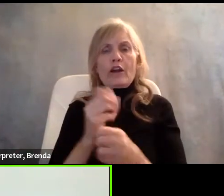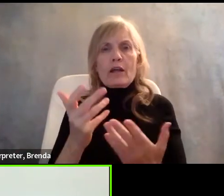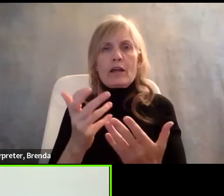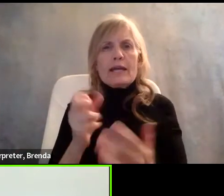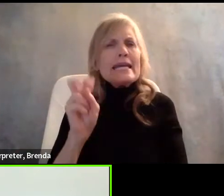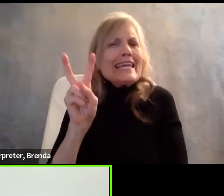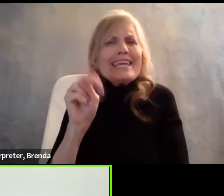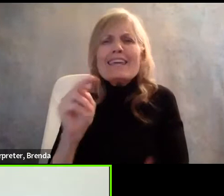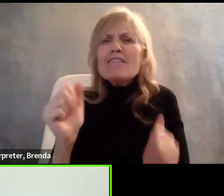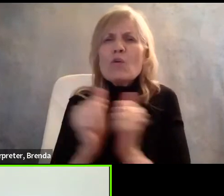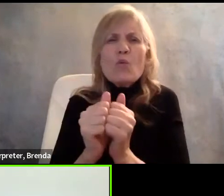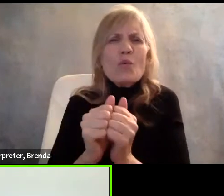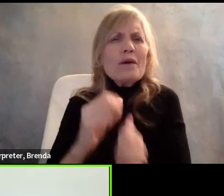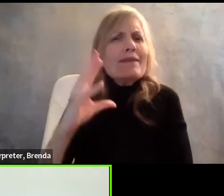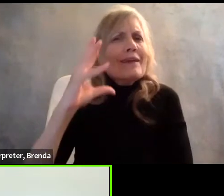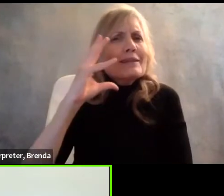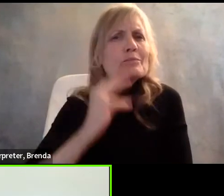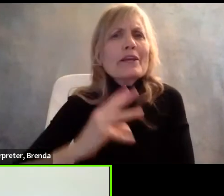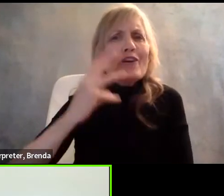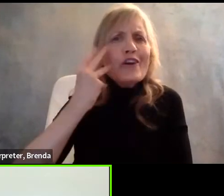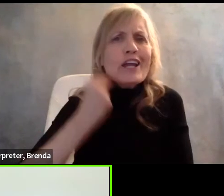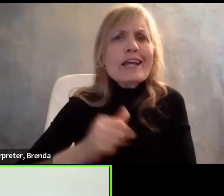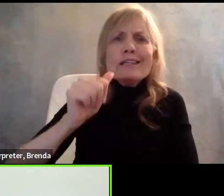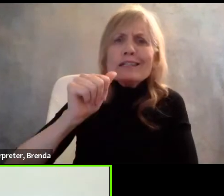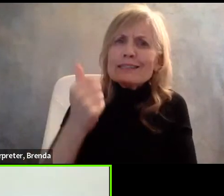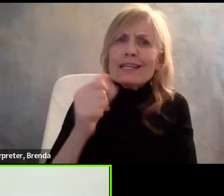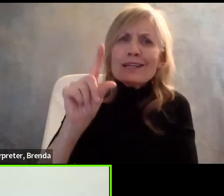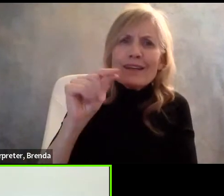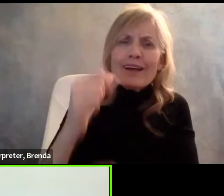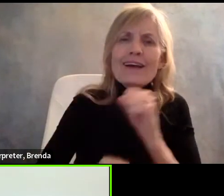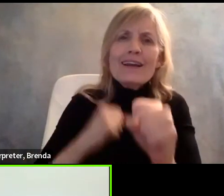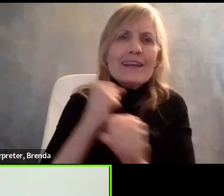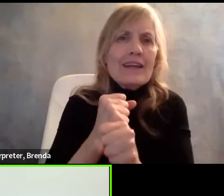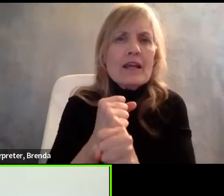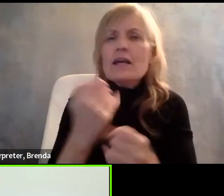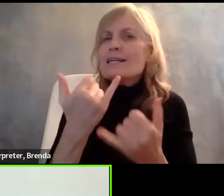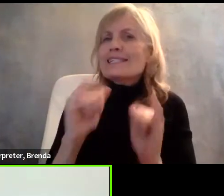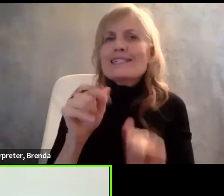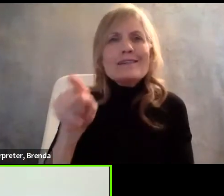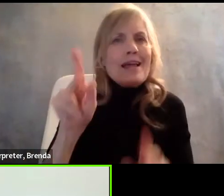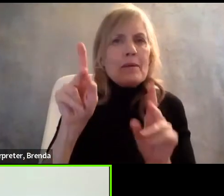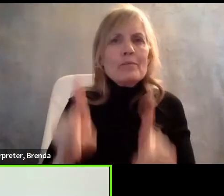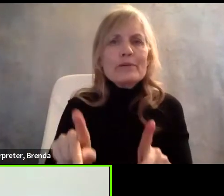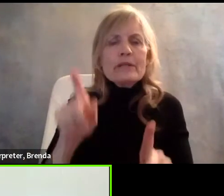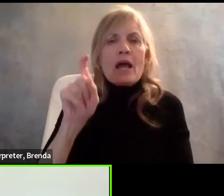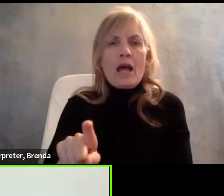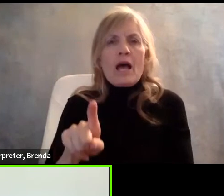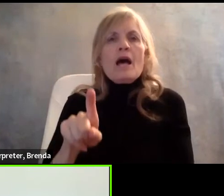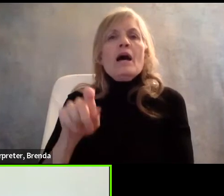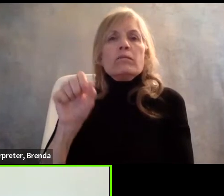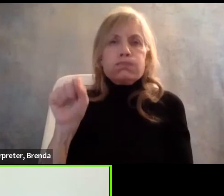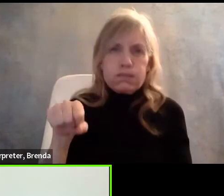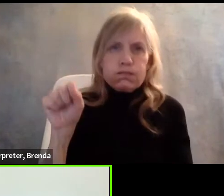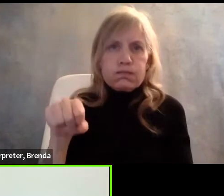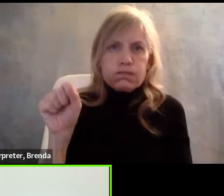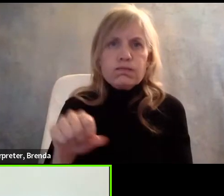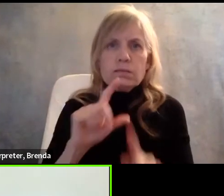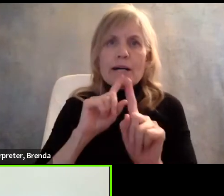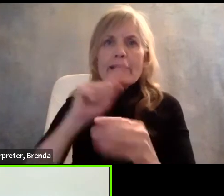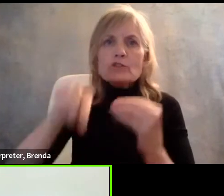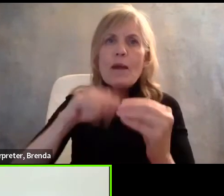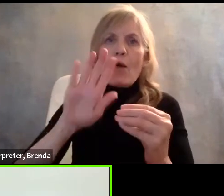history, once again, they're having to answer about that criminal history 10, 20 years ago.